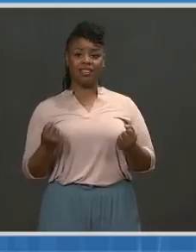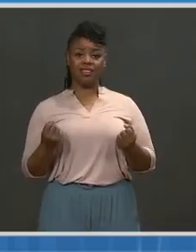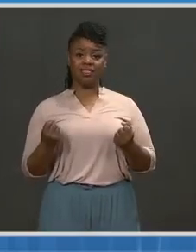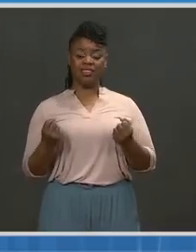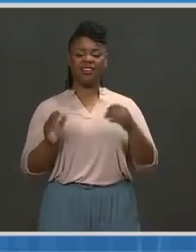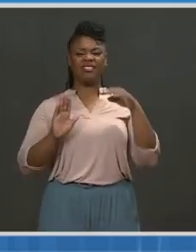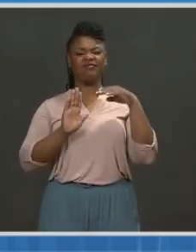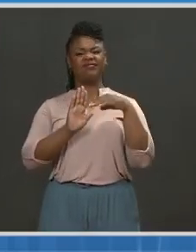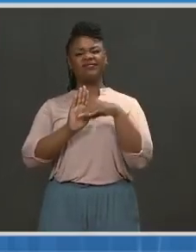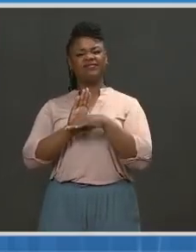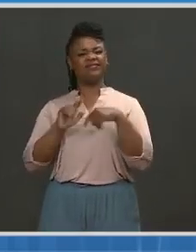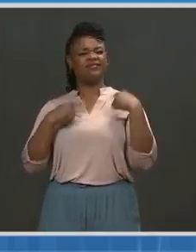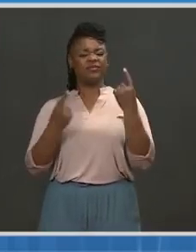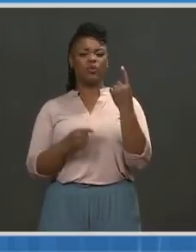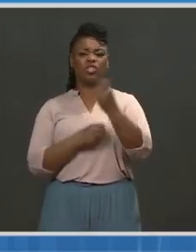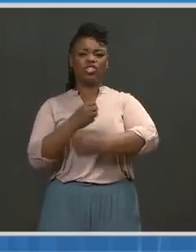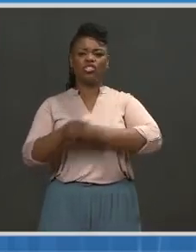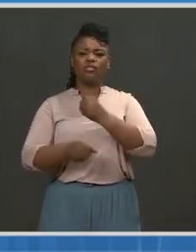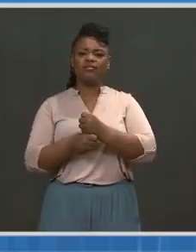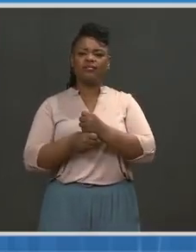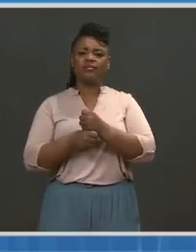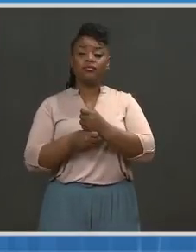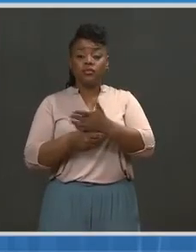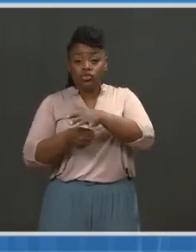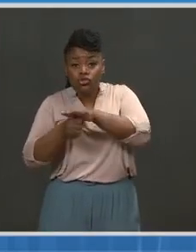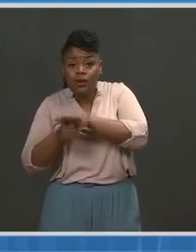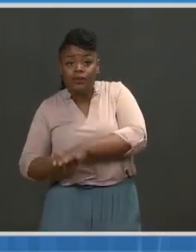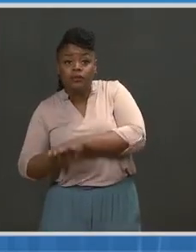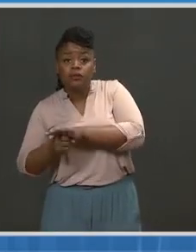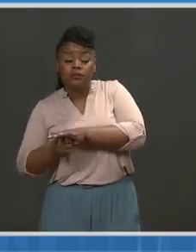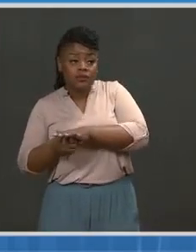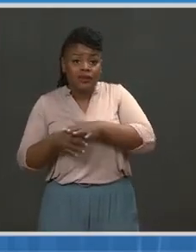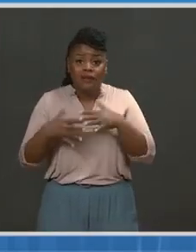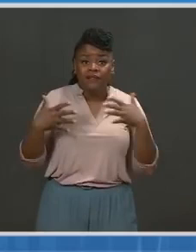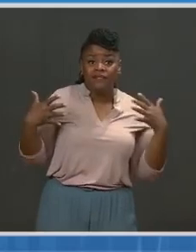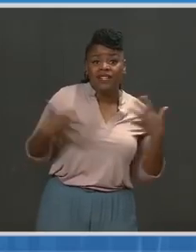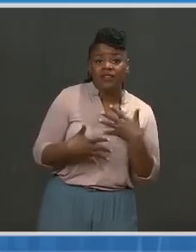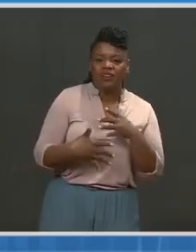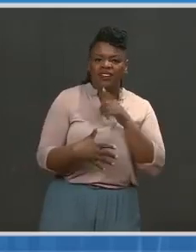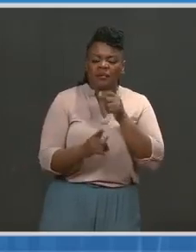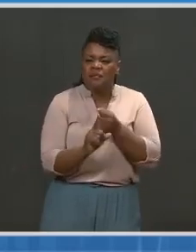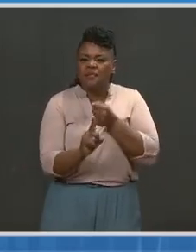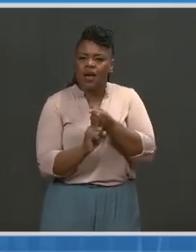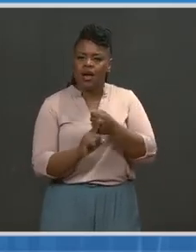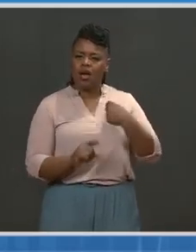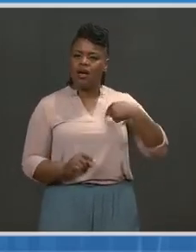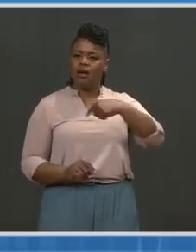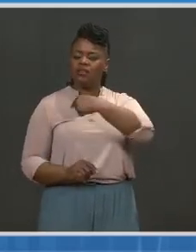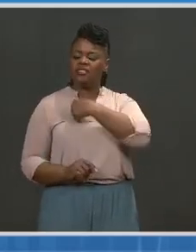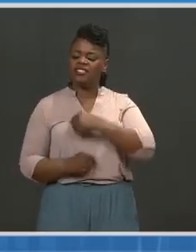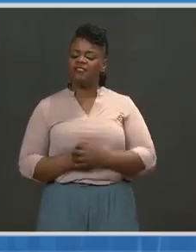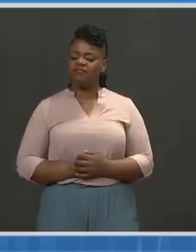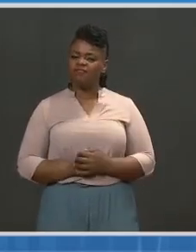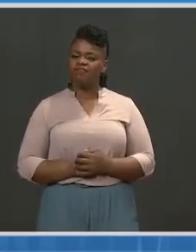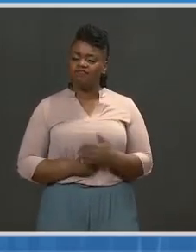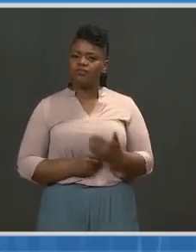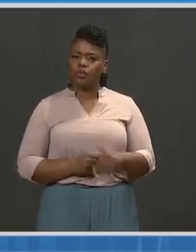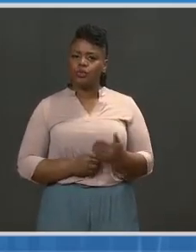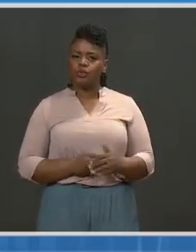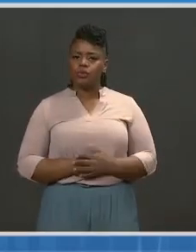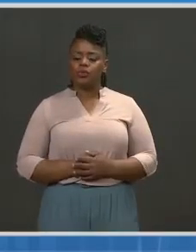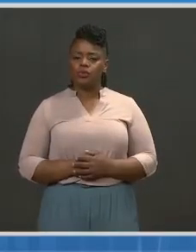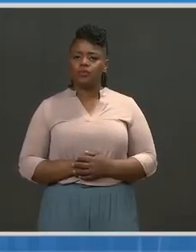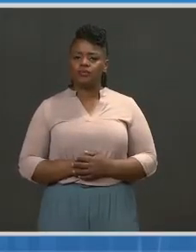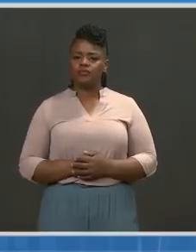-being. Stress, uncertainty, fear, isolation, all can take and have taken a substantial